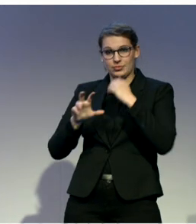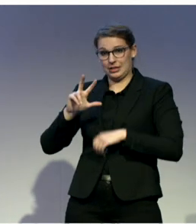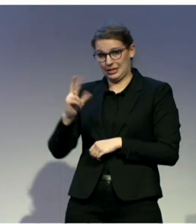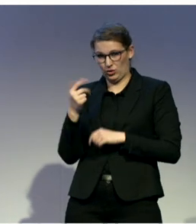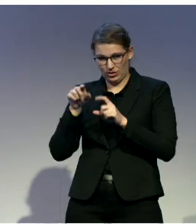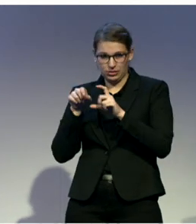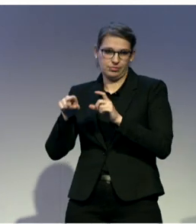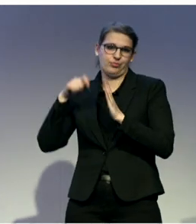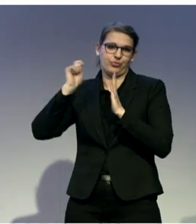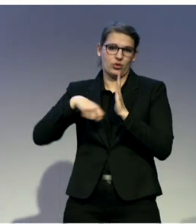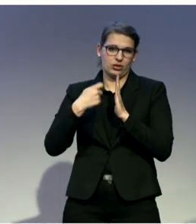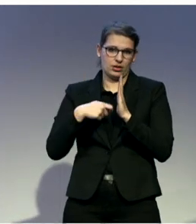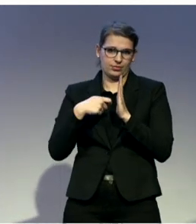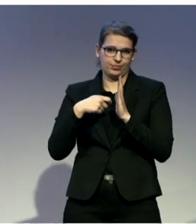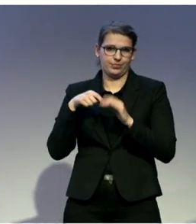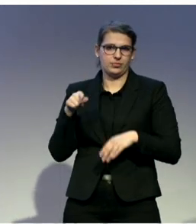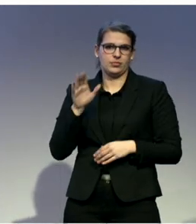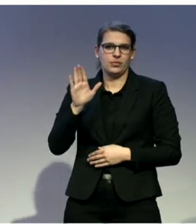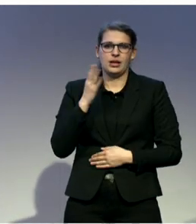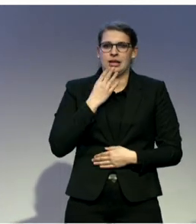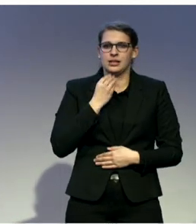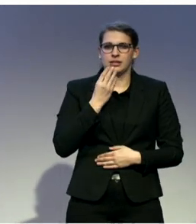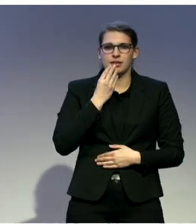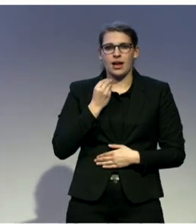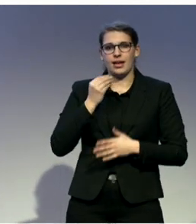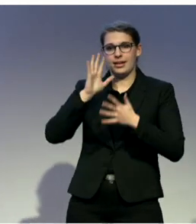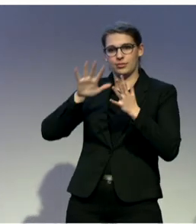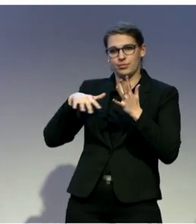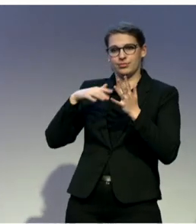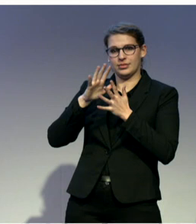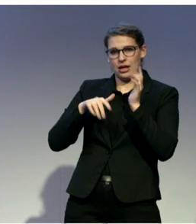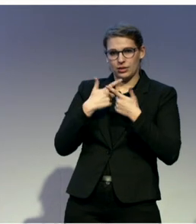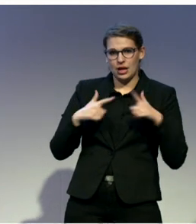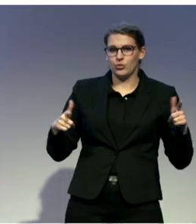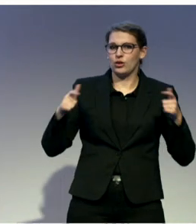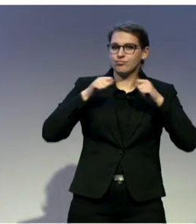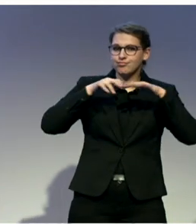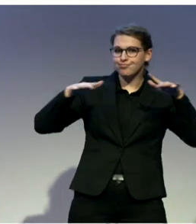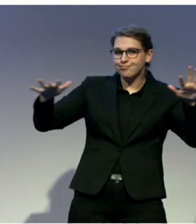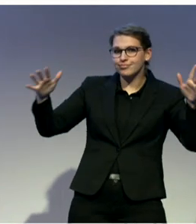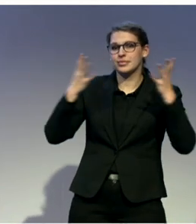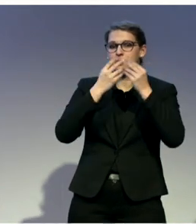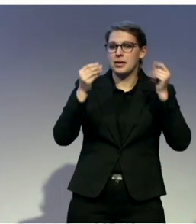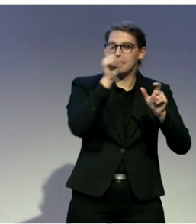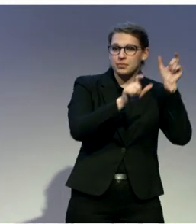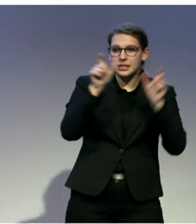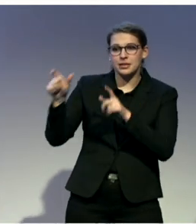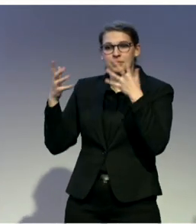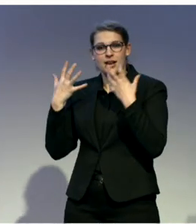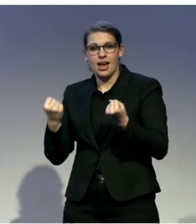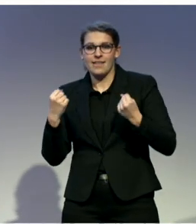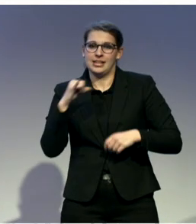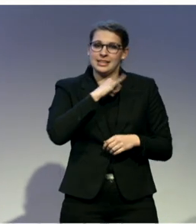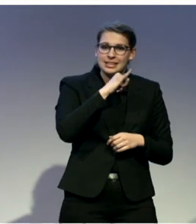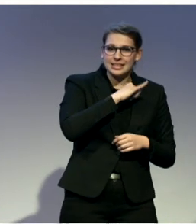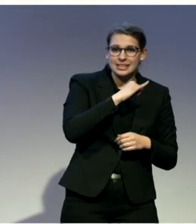one of the contributors to the fact that sign language in Israel today is a trend. Thousands and thousands of people who have nothing